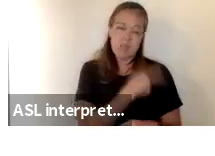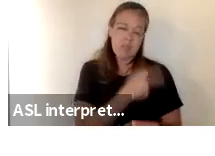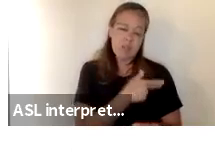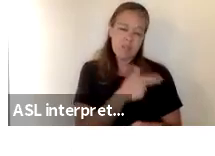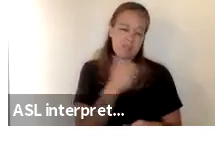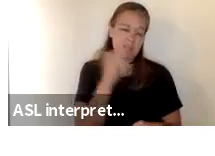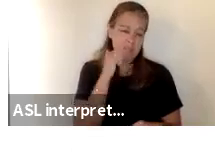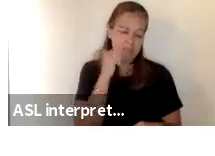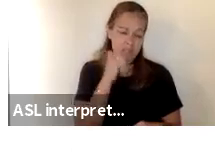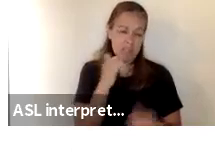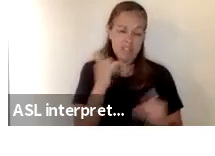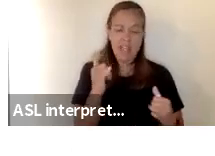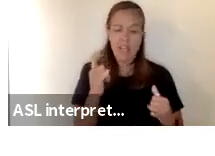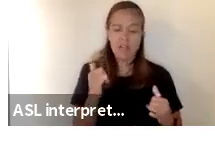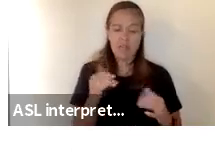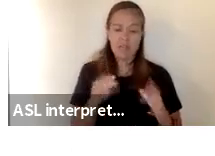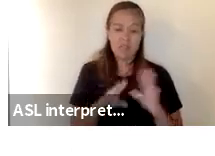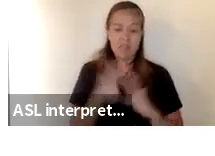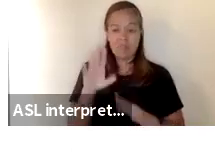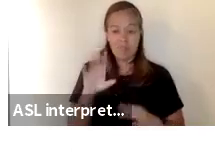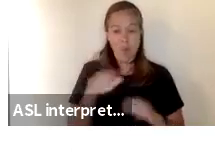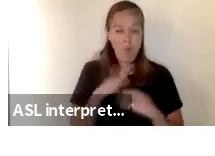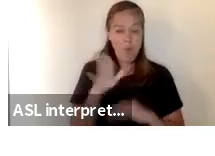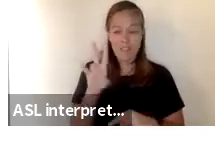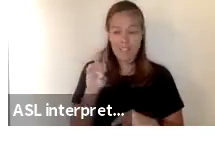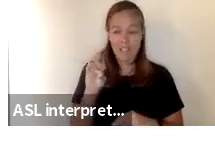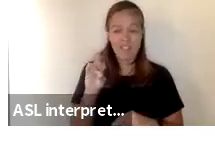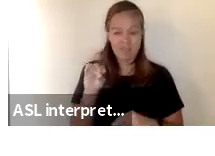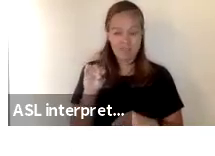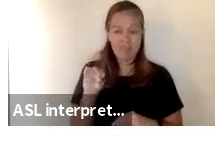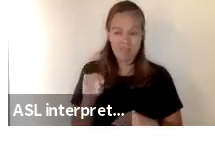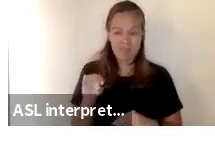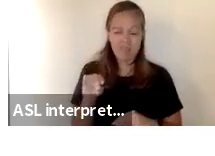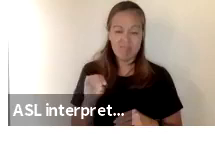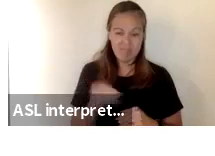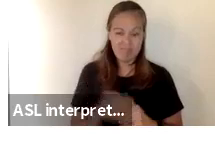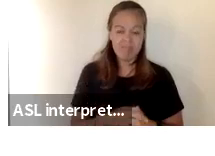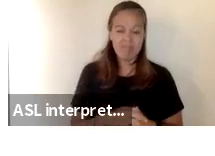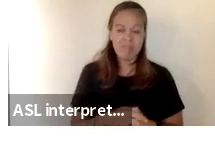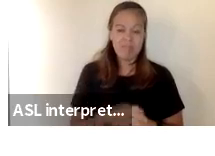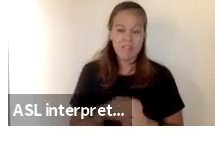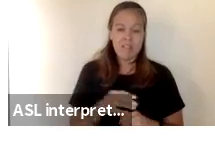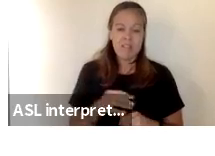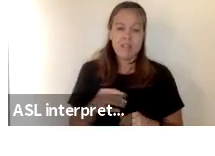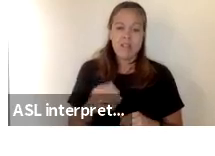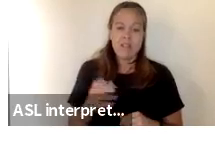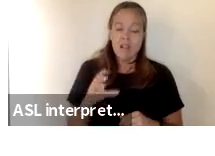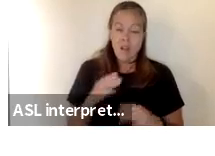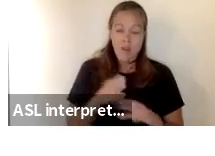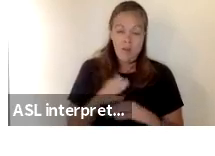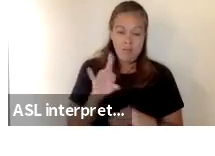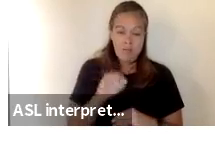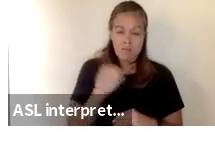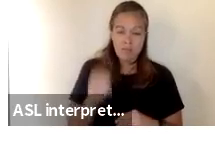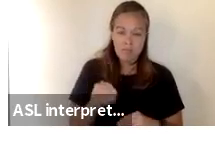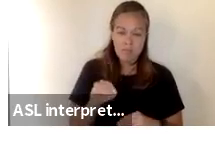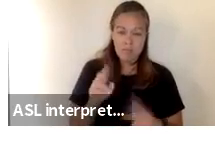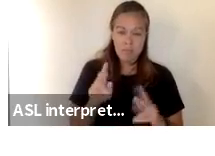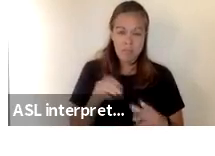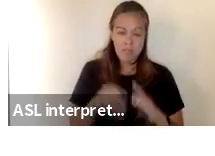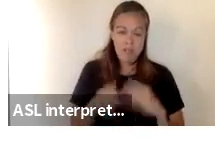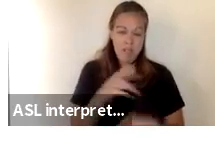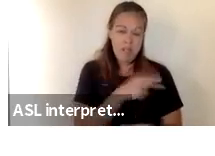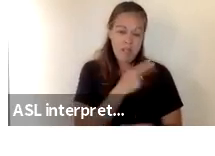per day and we are now up to over 70 hospitalizations over 80 percent of the hospitalizations and over